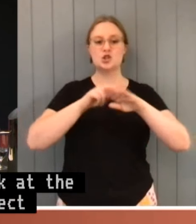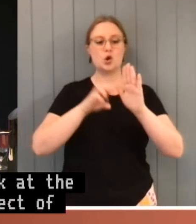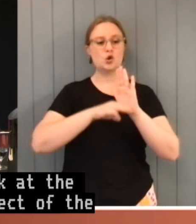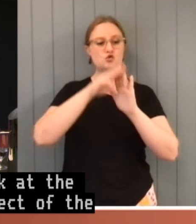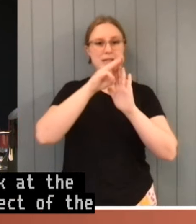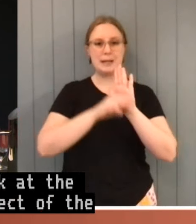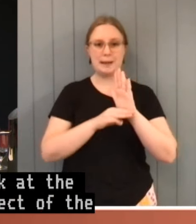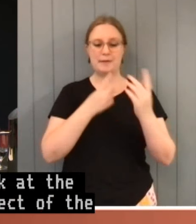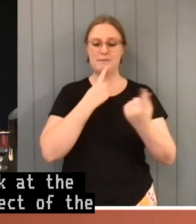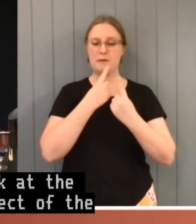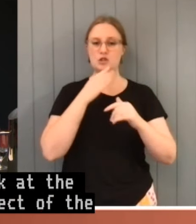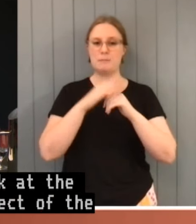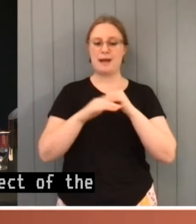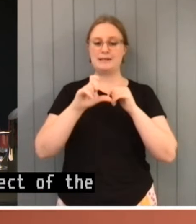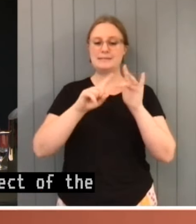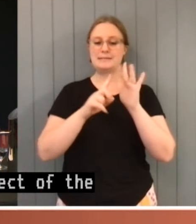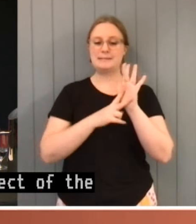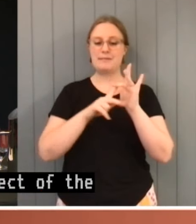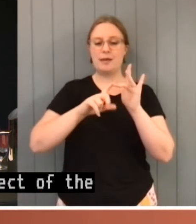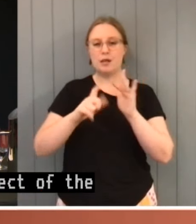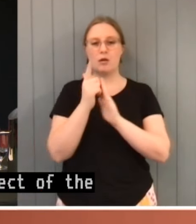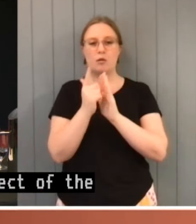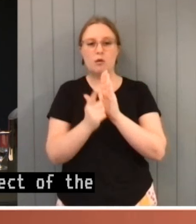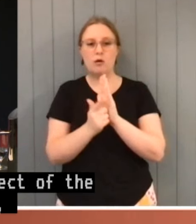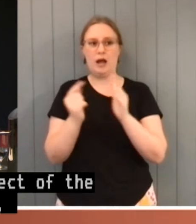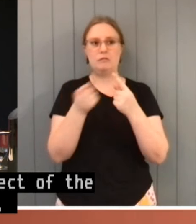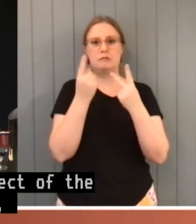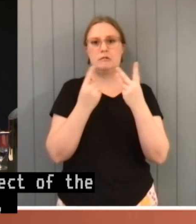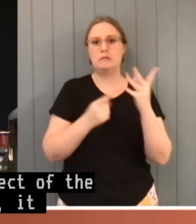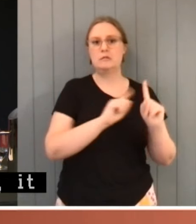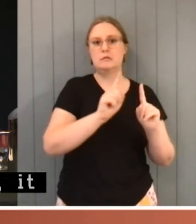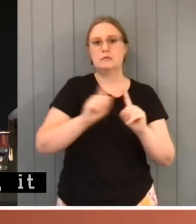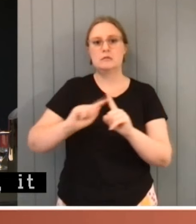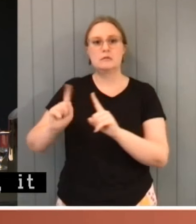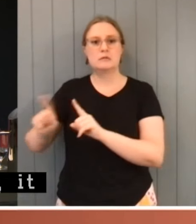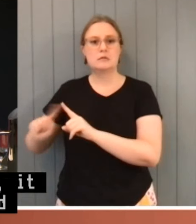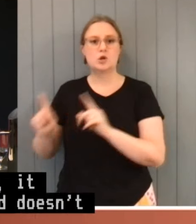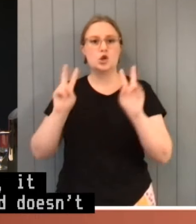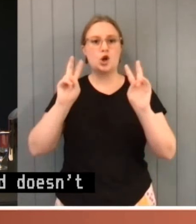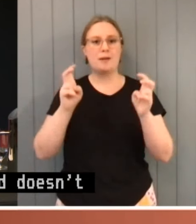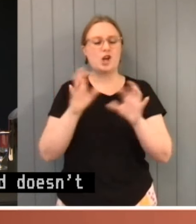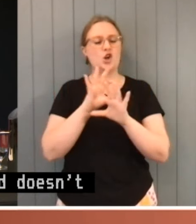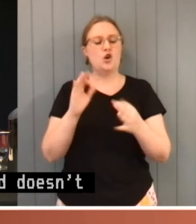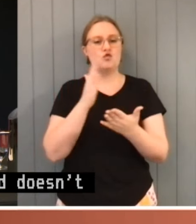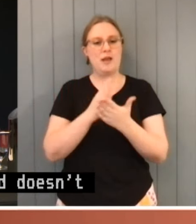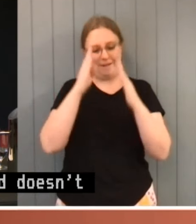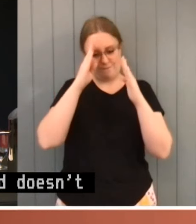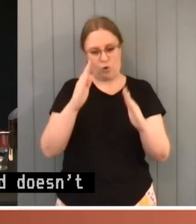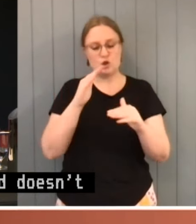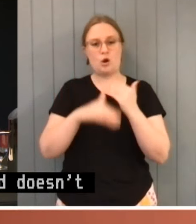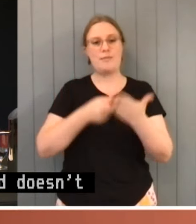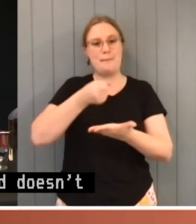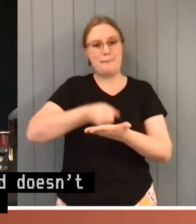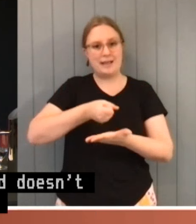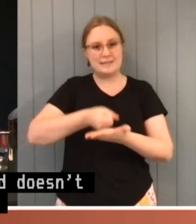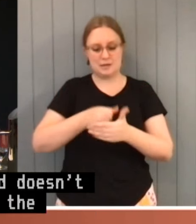things and it doesn't necessarily have a focus on the basic workings of our democracy. And I think that's fundamental. So that what we